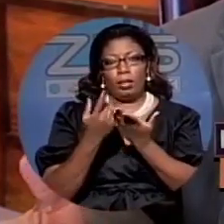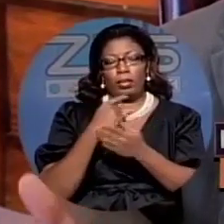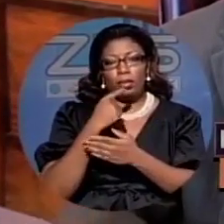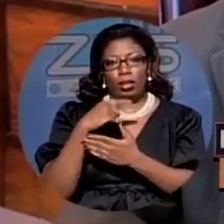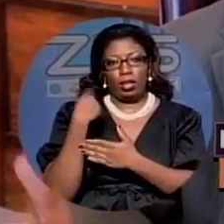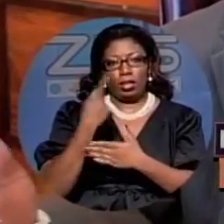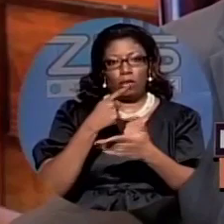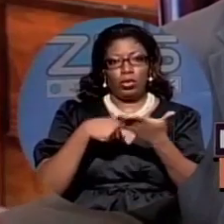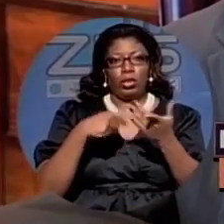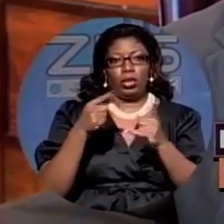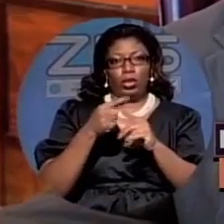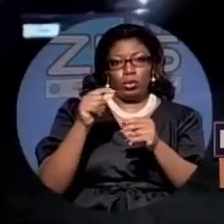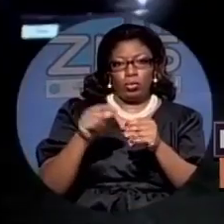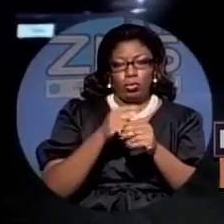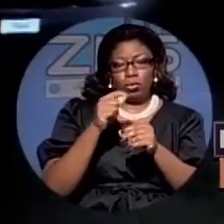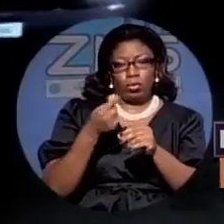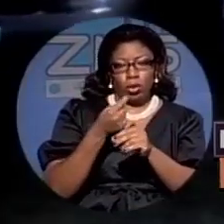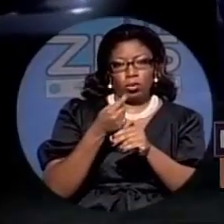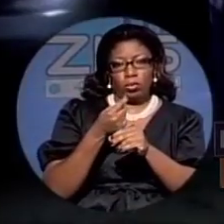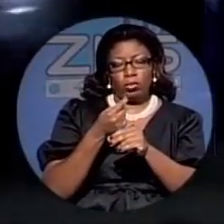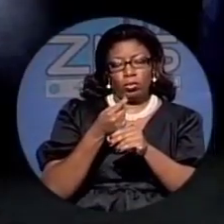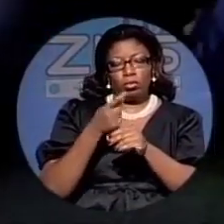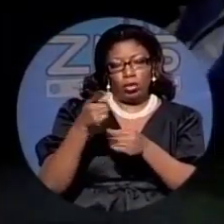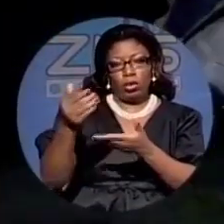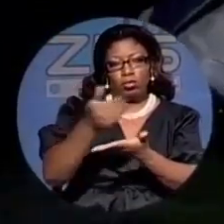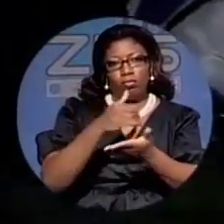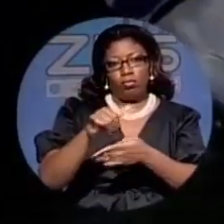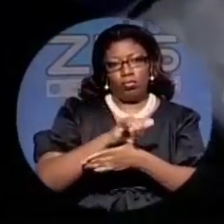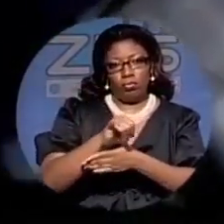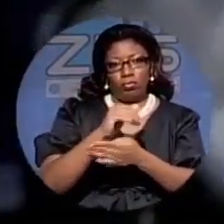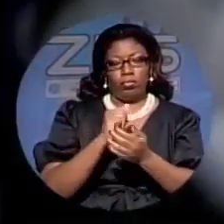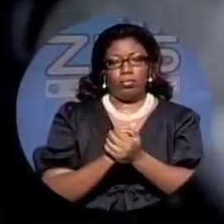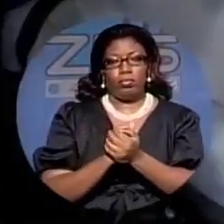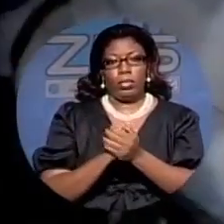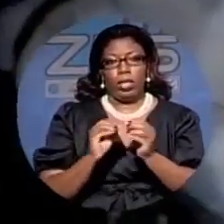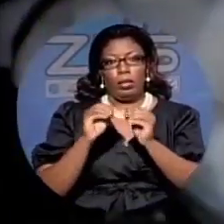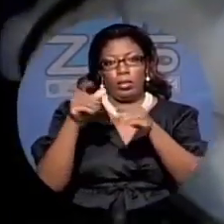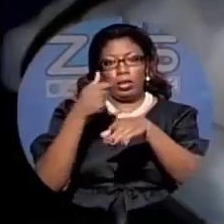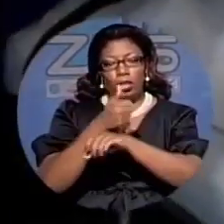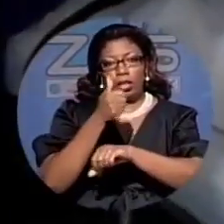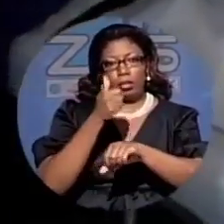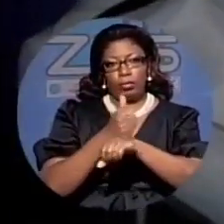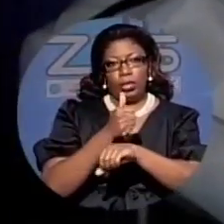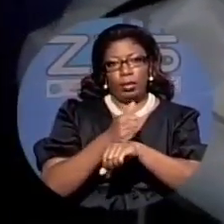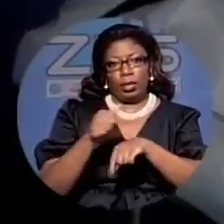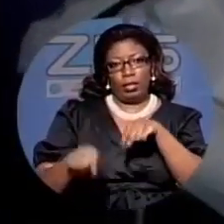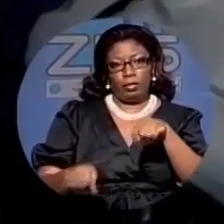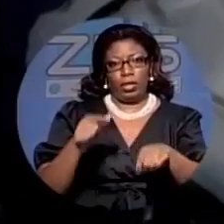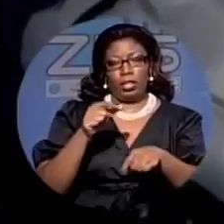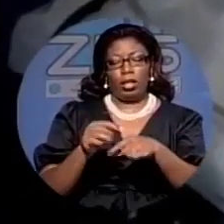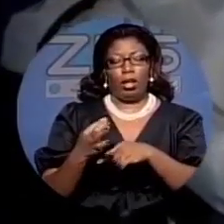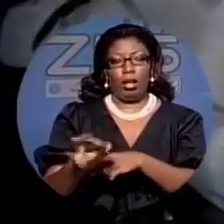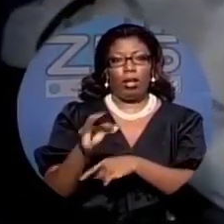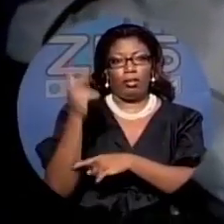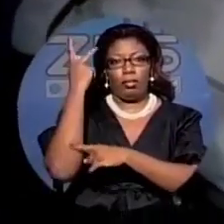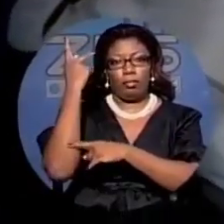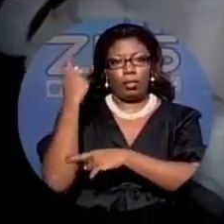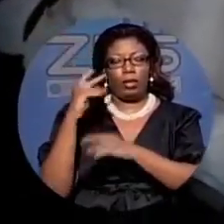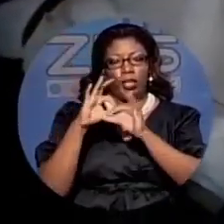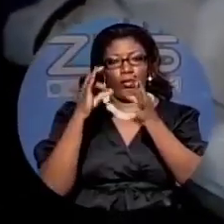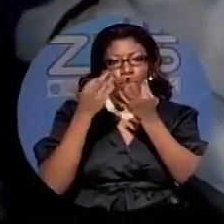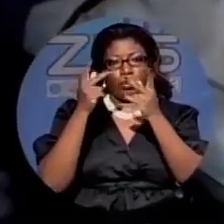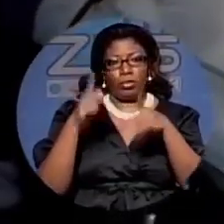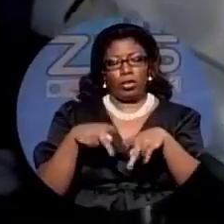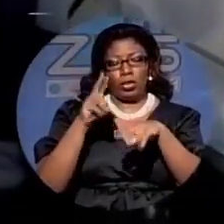sow, so shall you reap. Place the blame at the feet of parents, guardians, and family members who sat